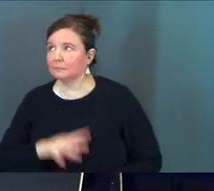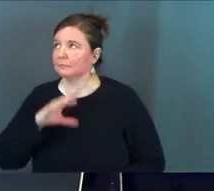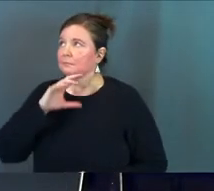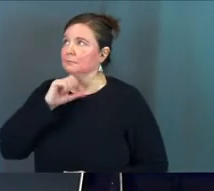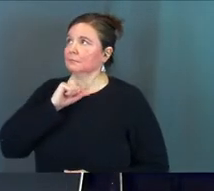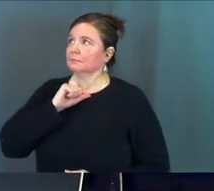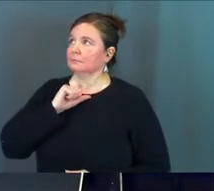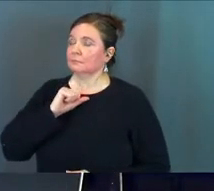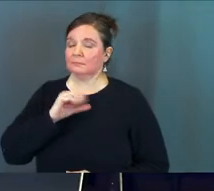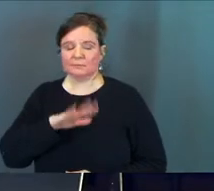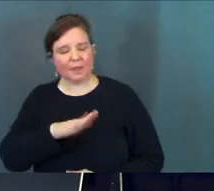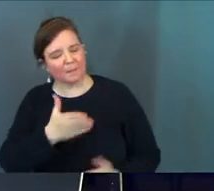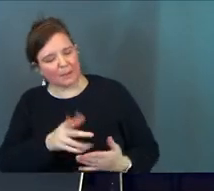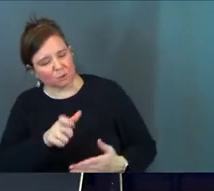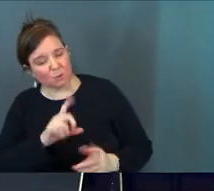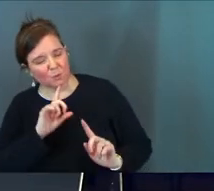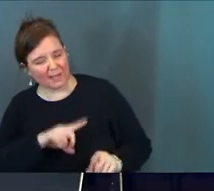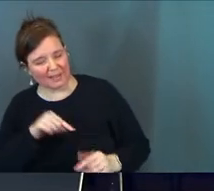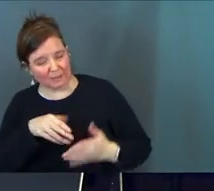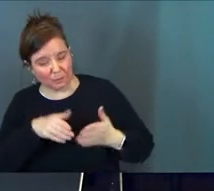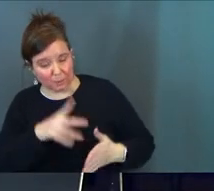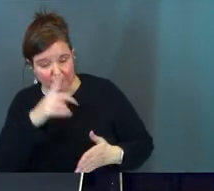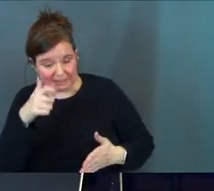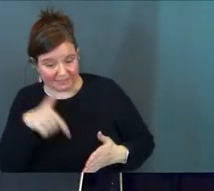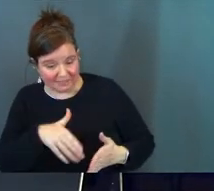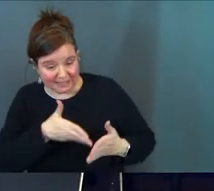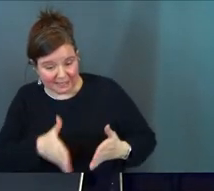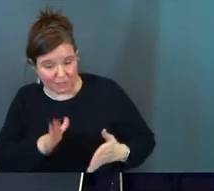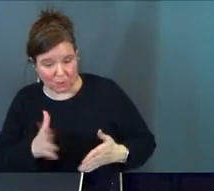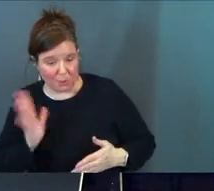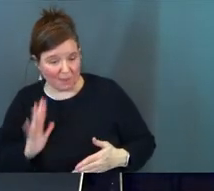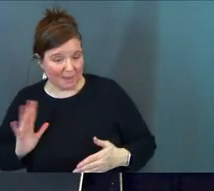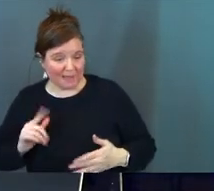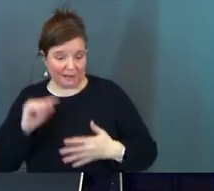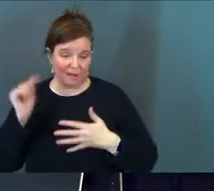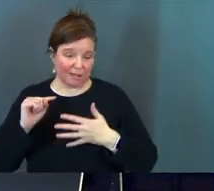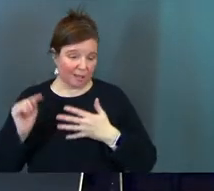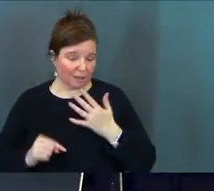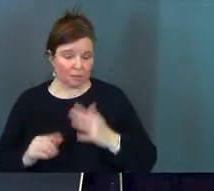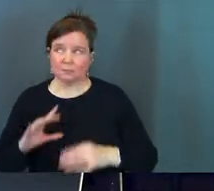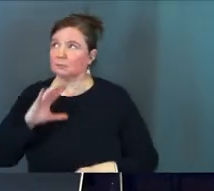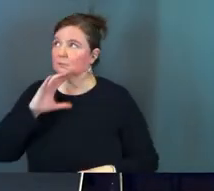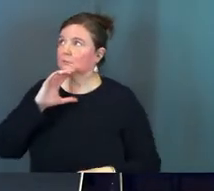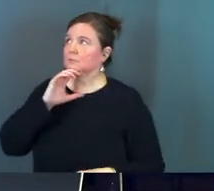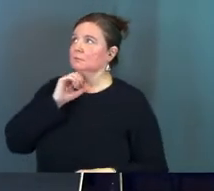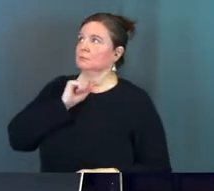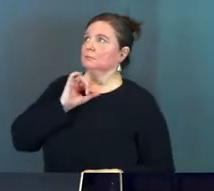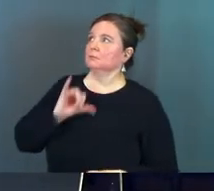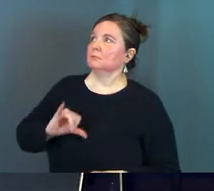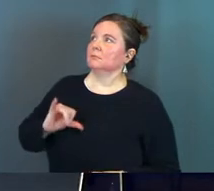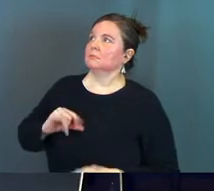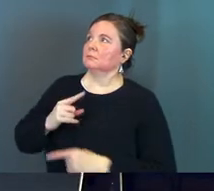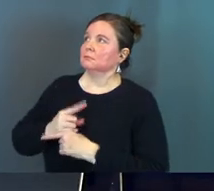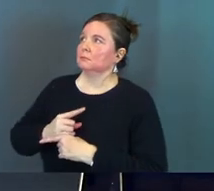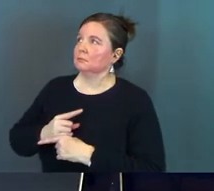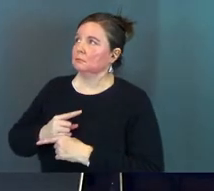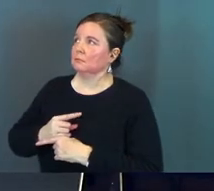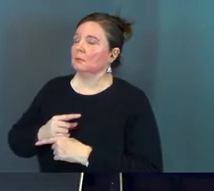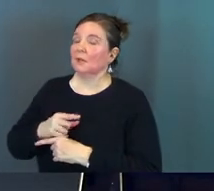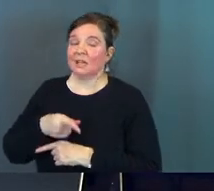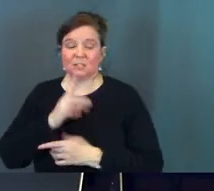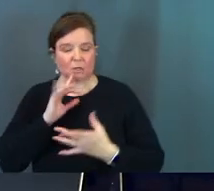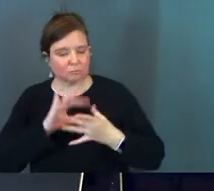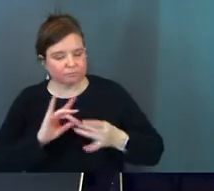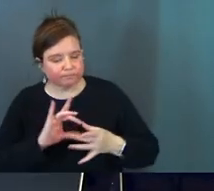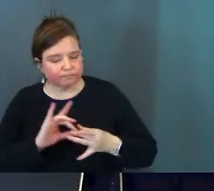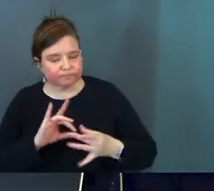Spirit comes in and says you know maybe you reacted this way because of this thing in your past and he starts speaking